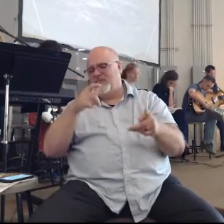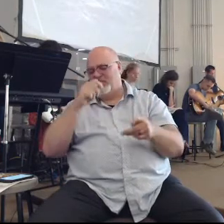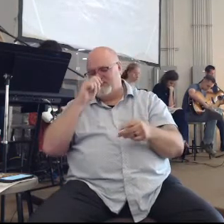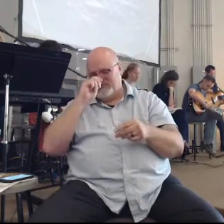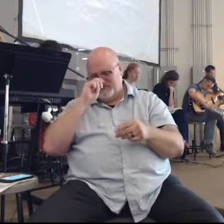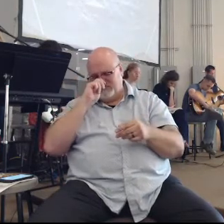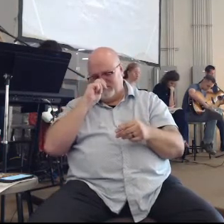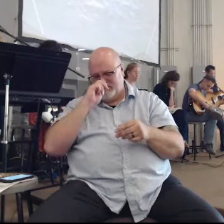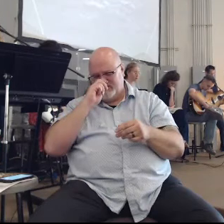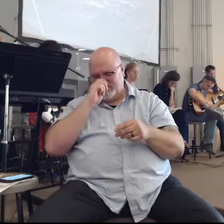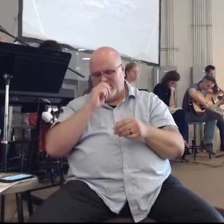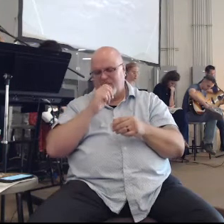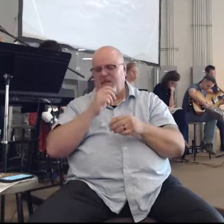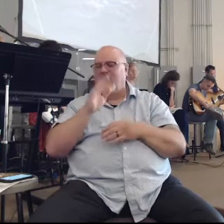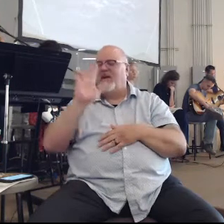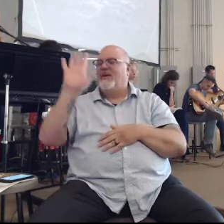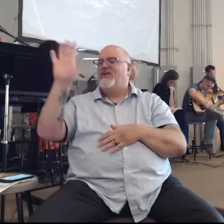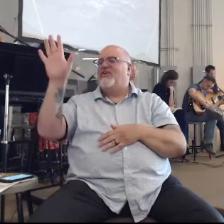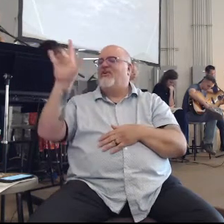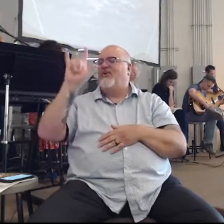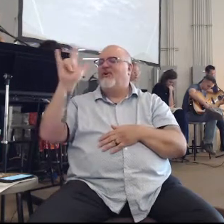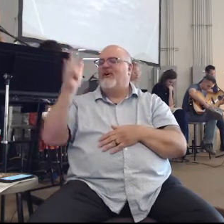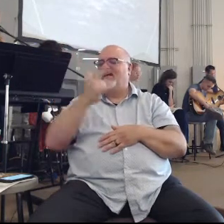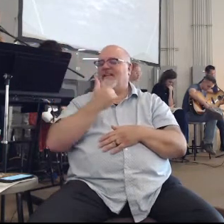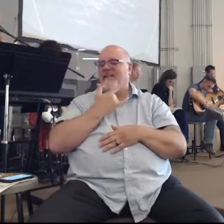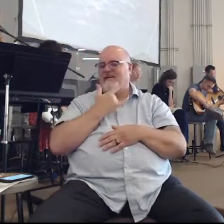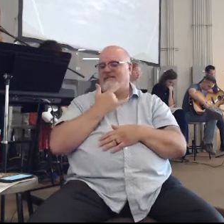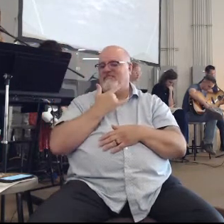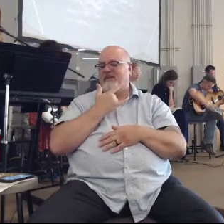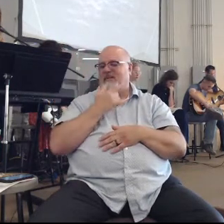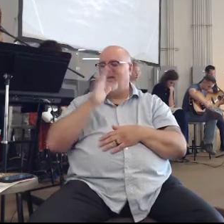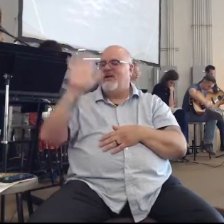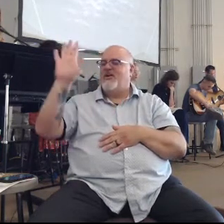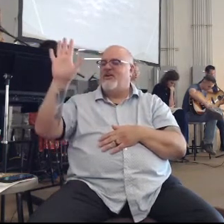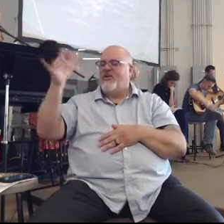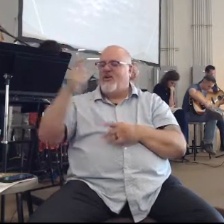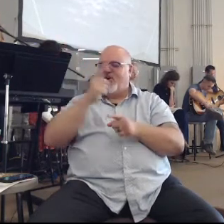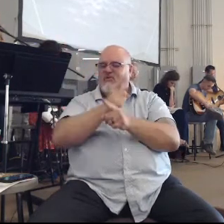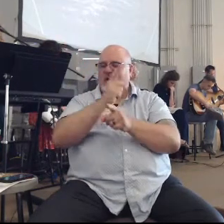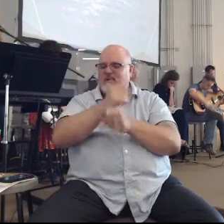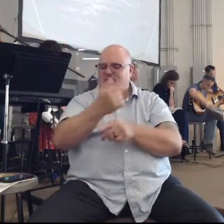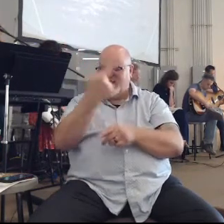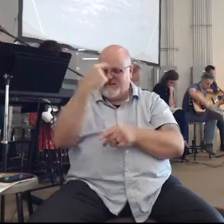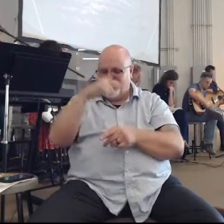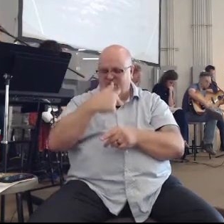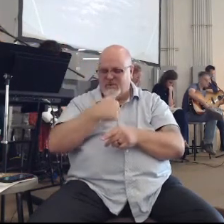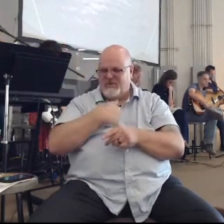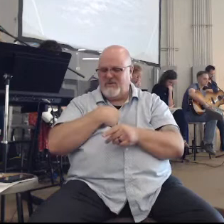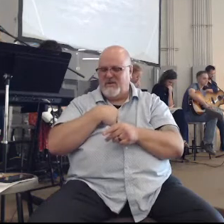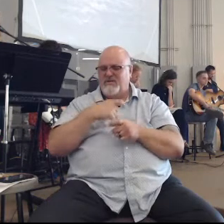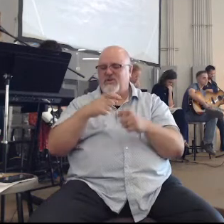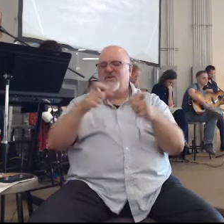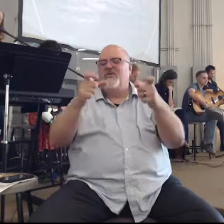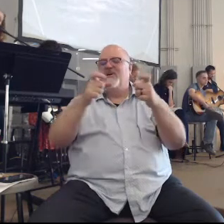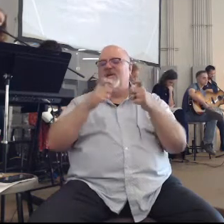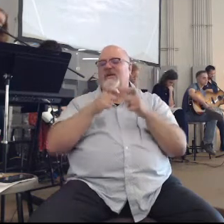of your love and your righteousness. I thank you for giving me such close friends who always want to remind